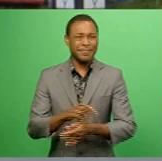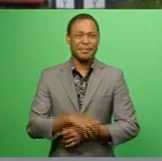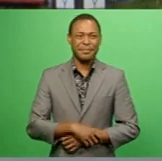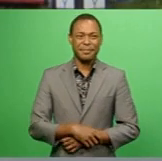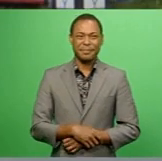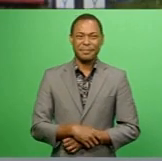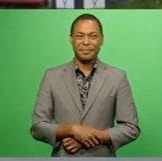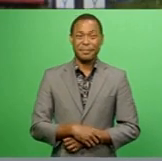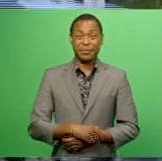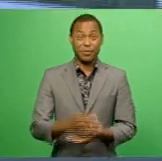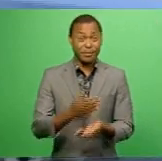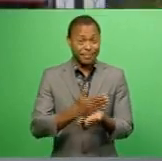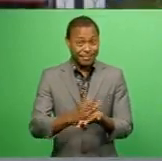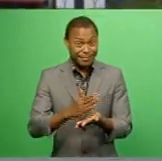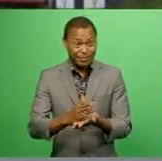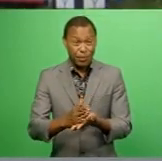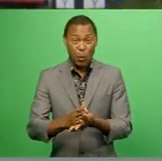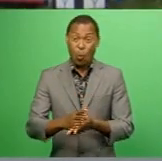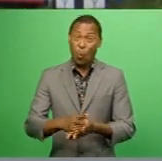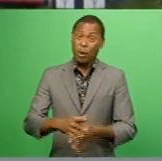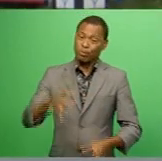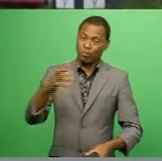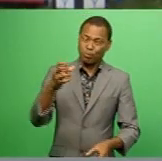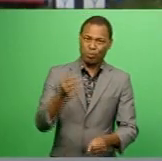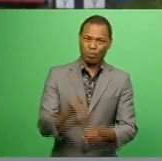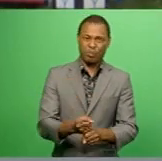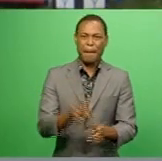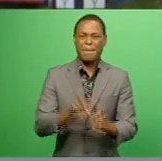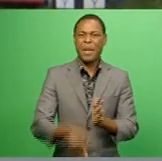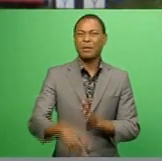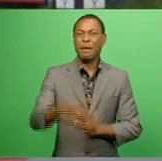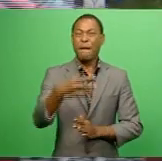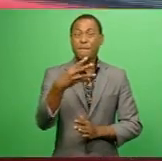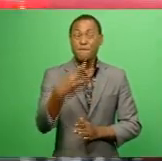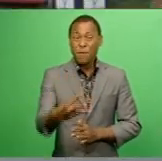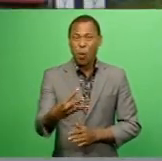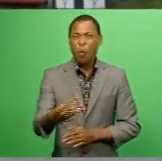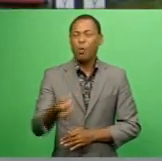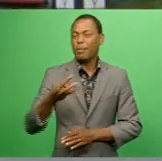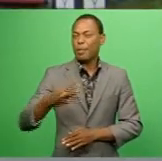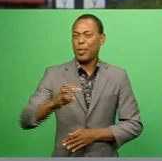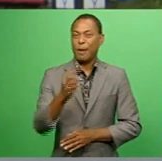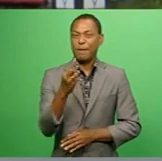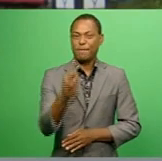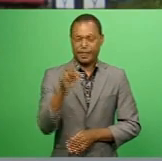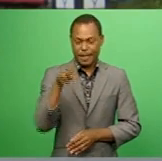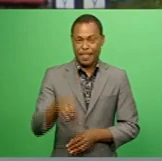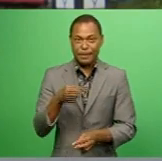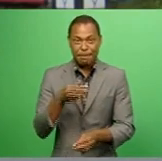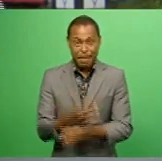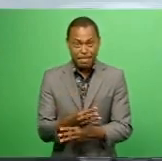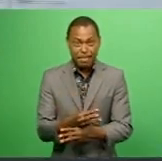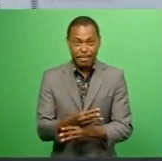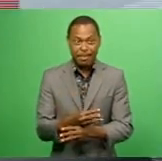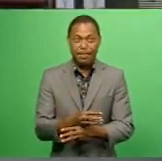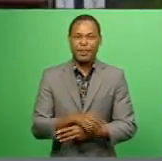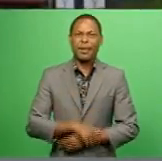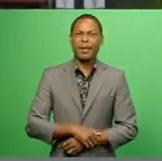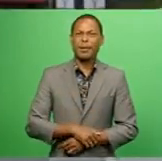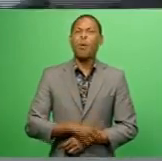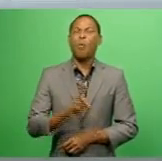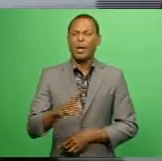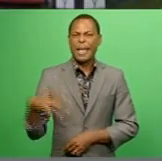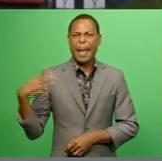The FNPF will close phase 4 of the COVID-19 relief assistance on the 31st of this month due to the low number of